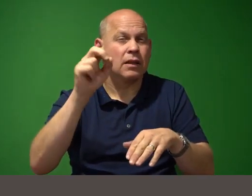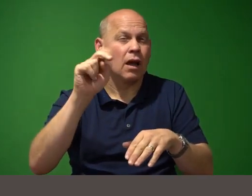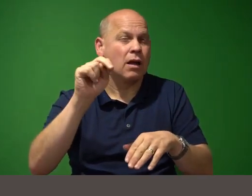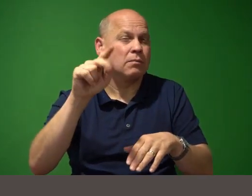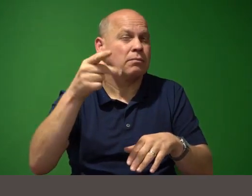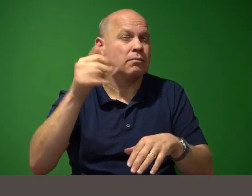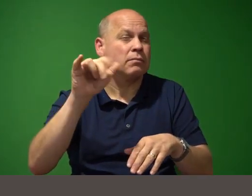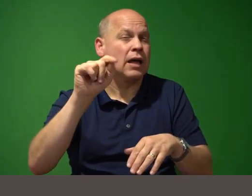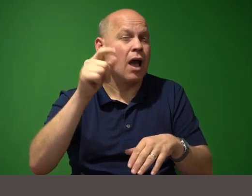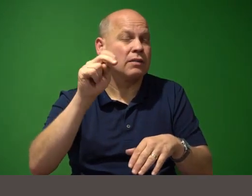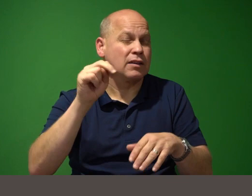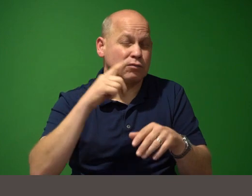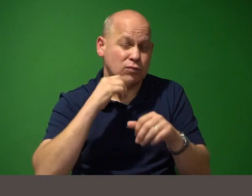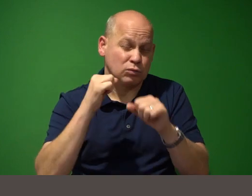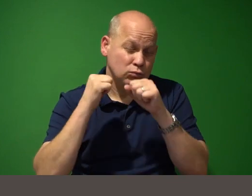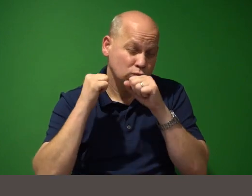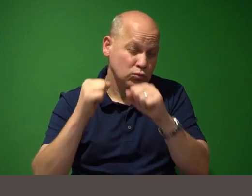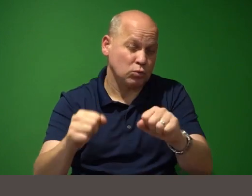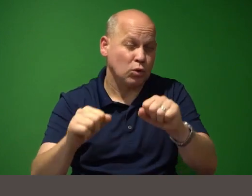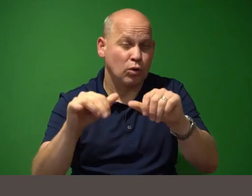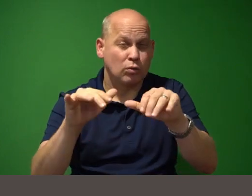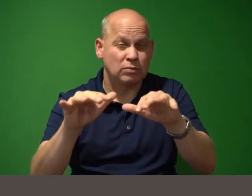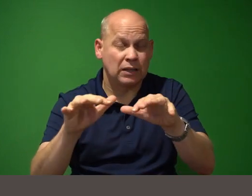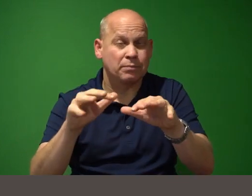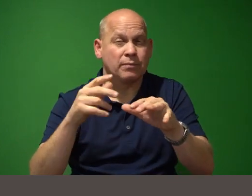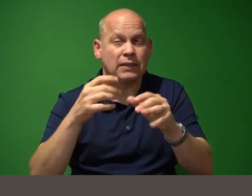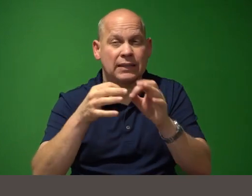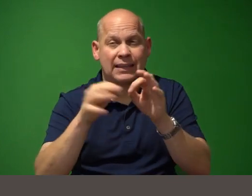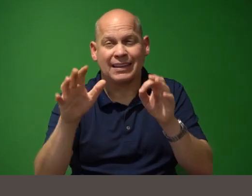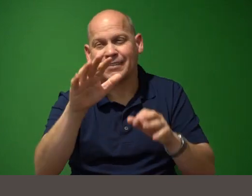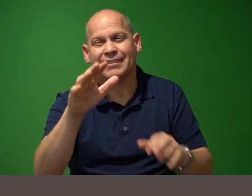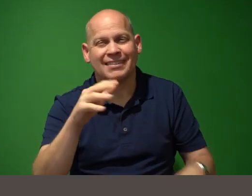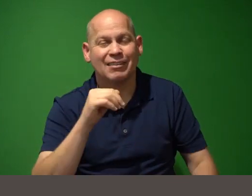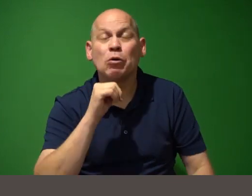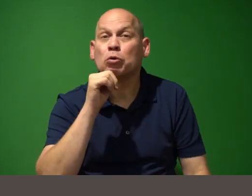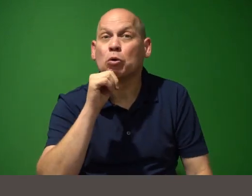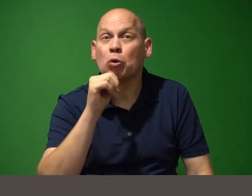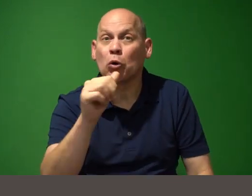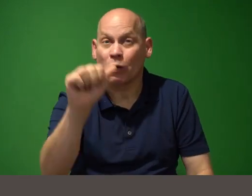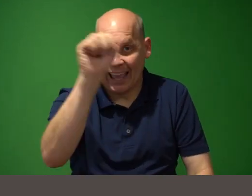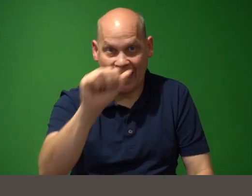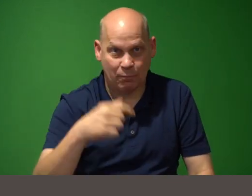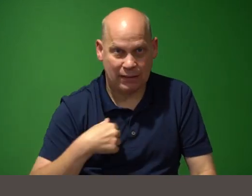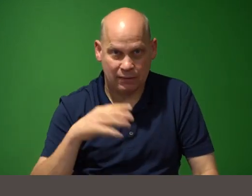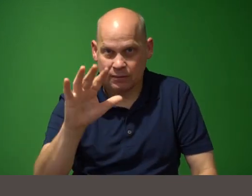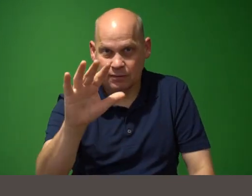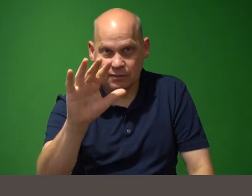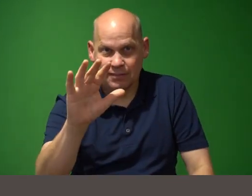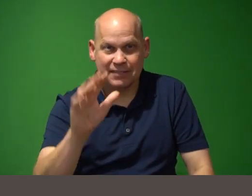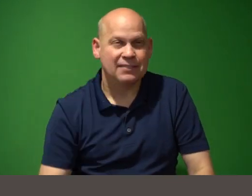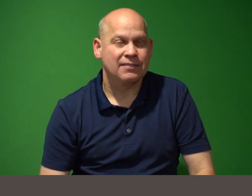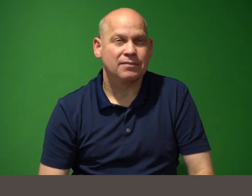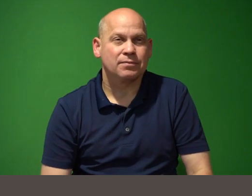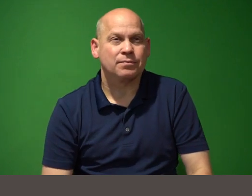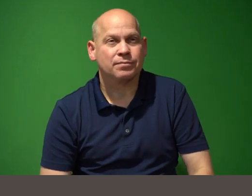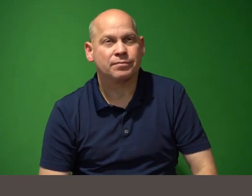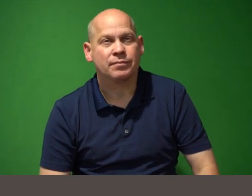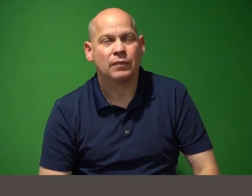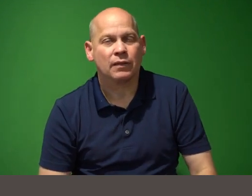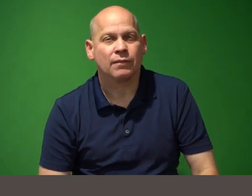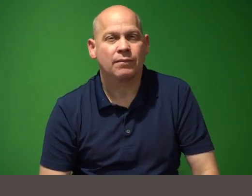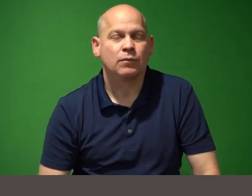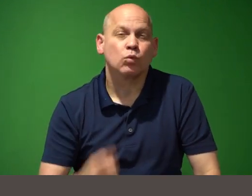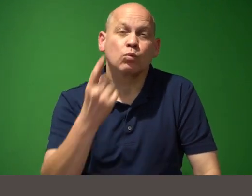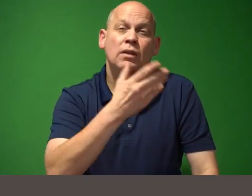uh all right don't at me on that one and uh one other thing i wanted to uh highlight at least is